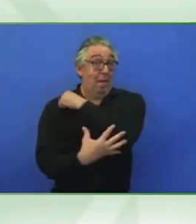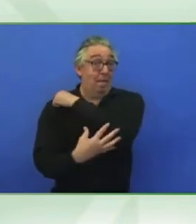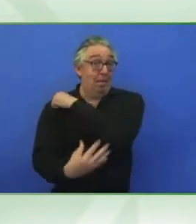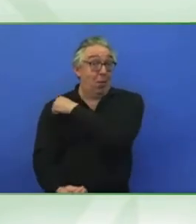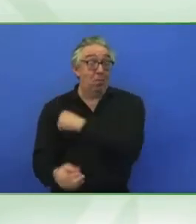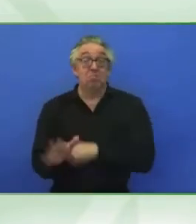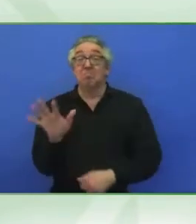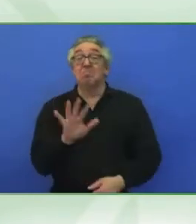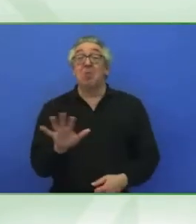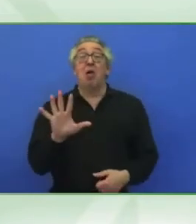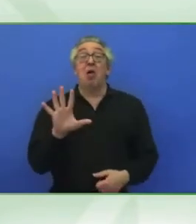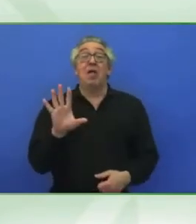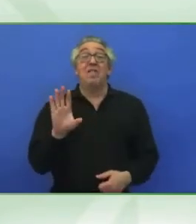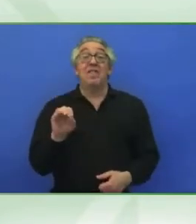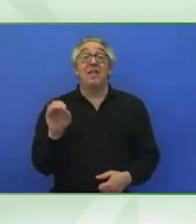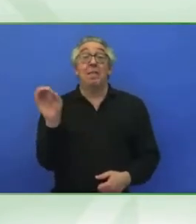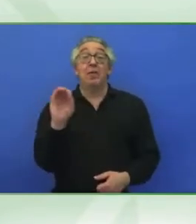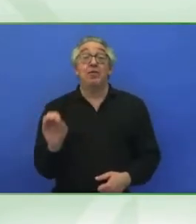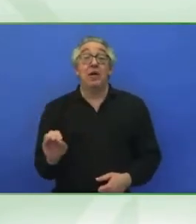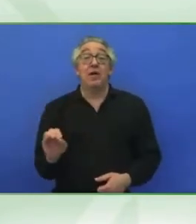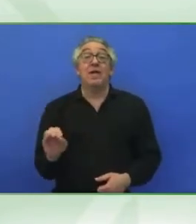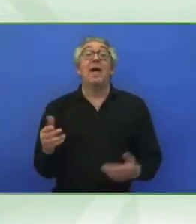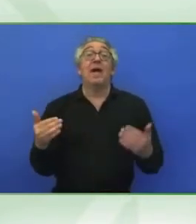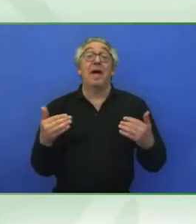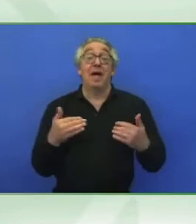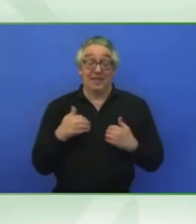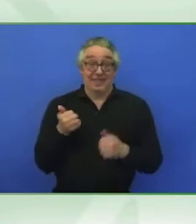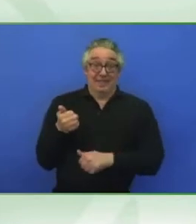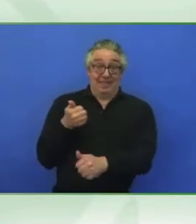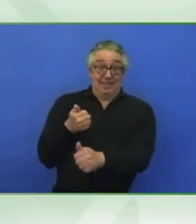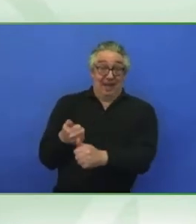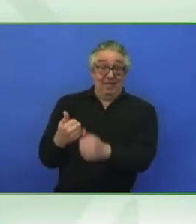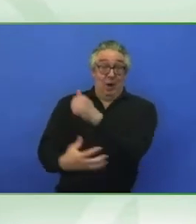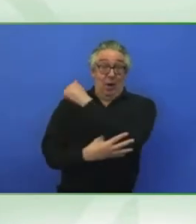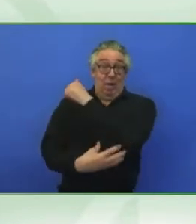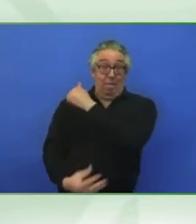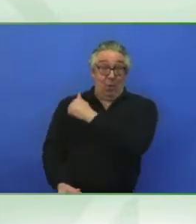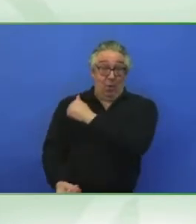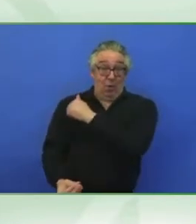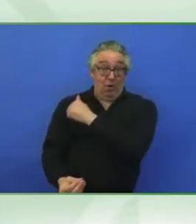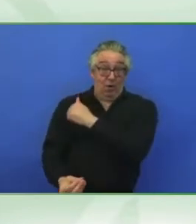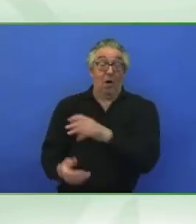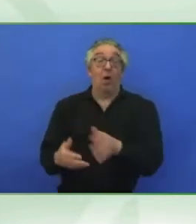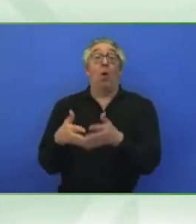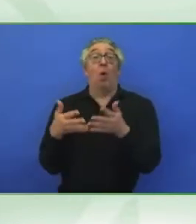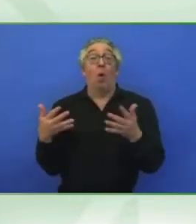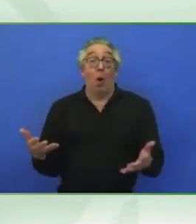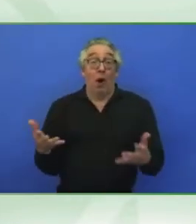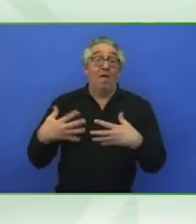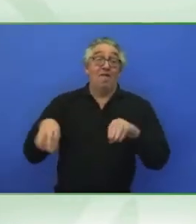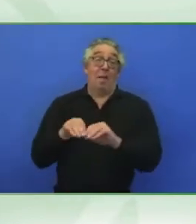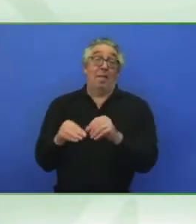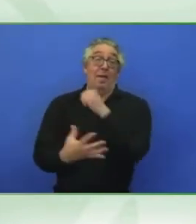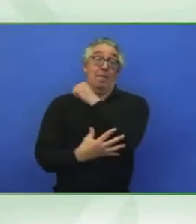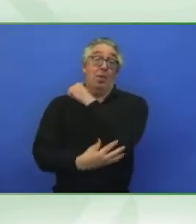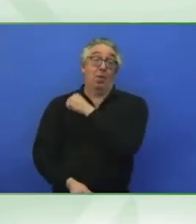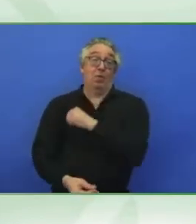member. And we know that in the last 10 years, one million more disabled people people are now living in poverty.